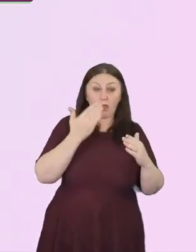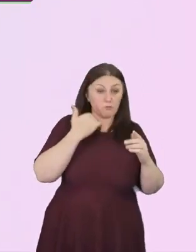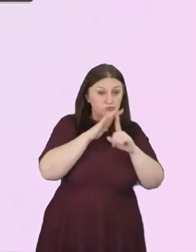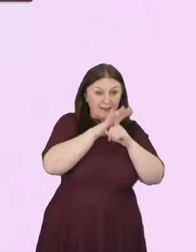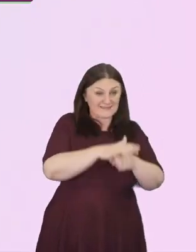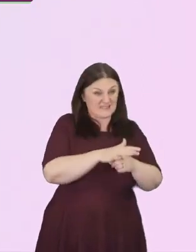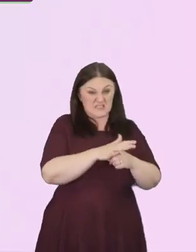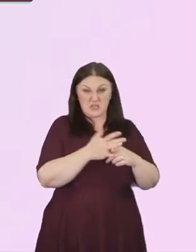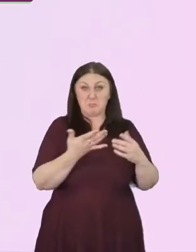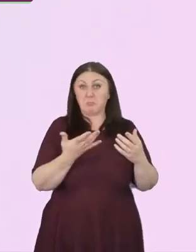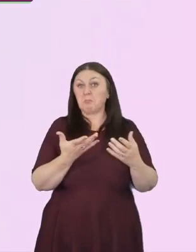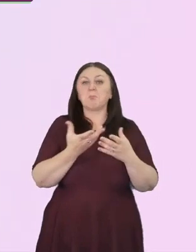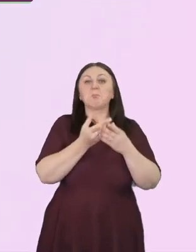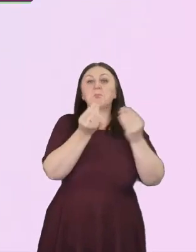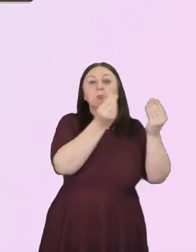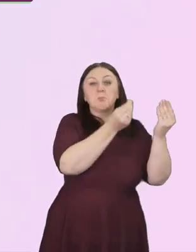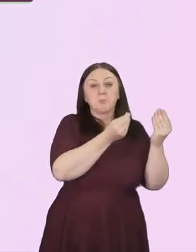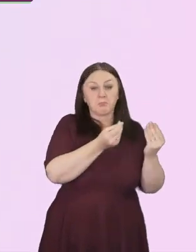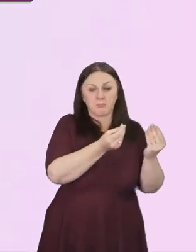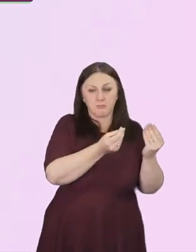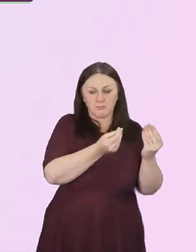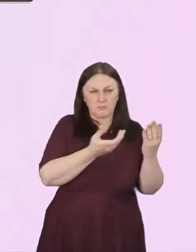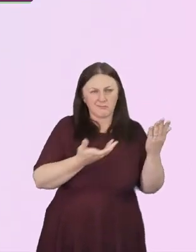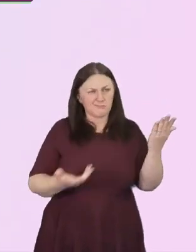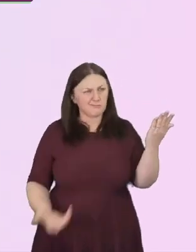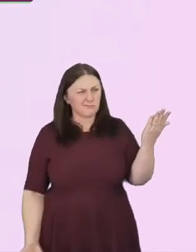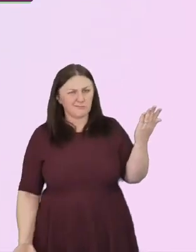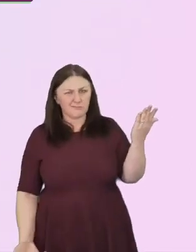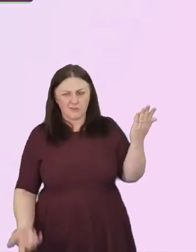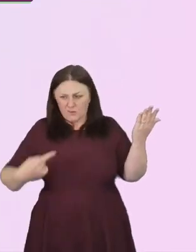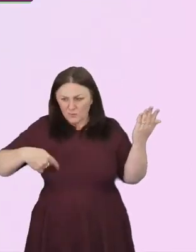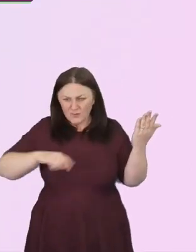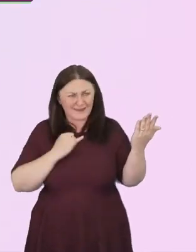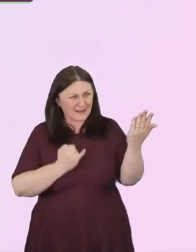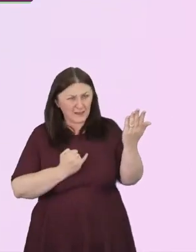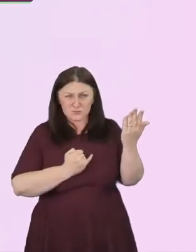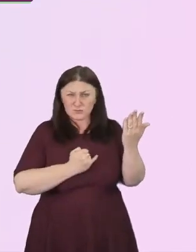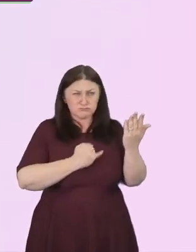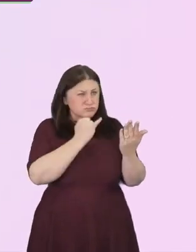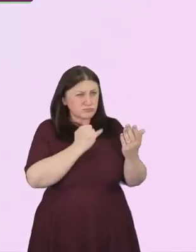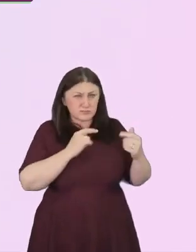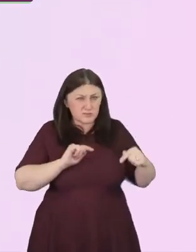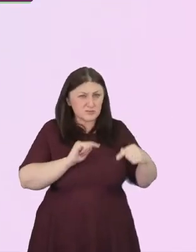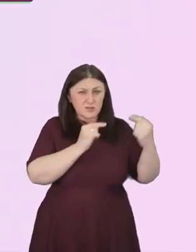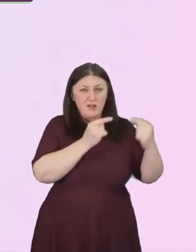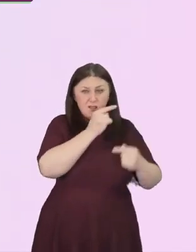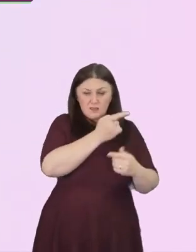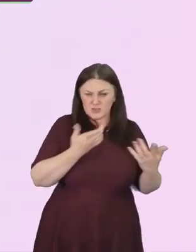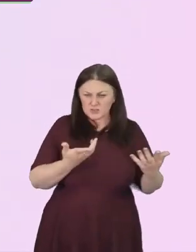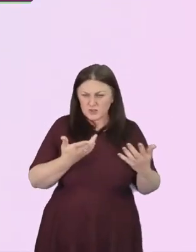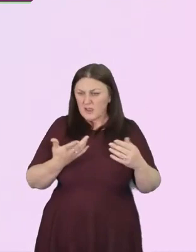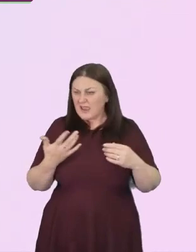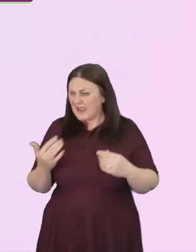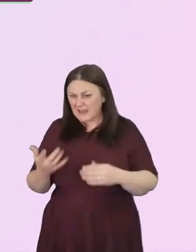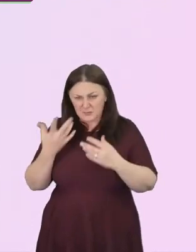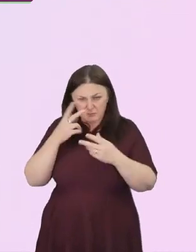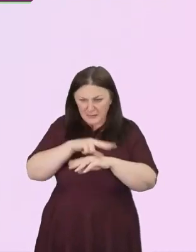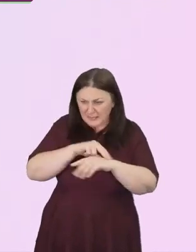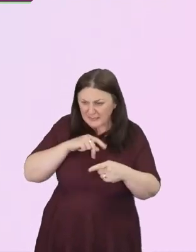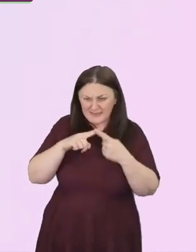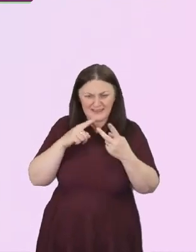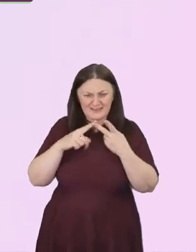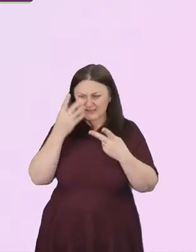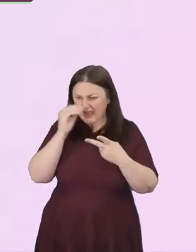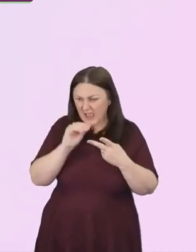statistical disparities in policing, in health, in education in the UK. And